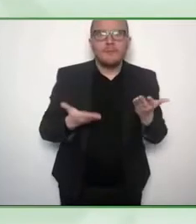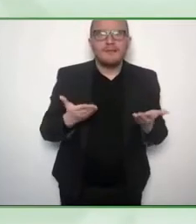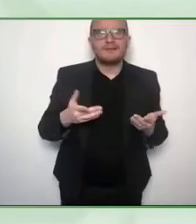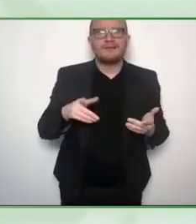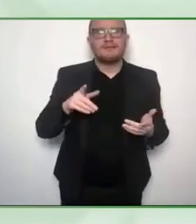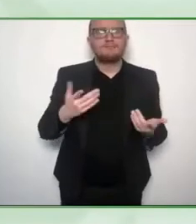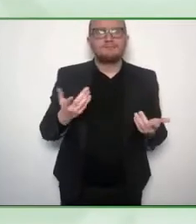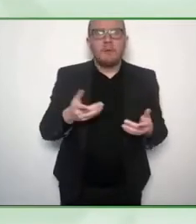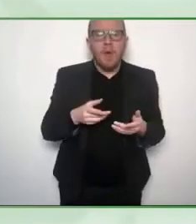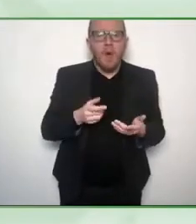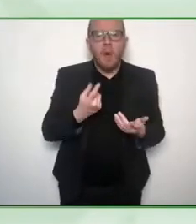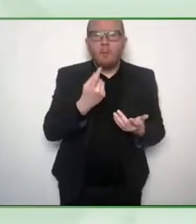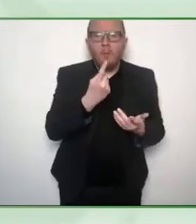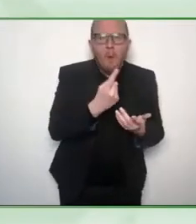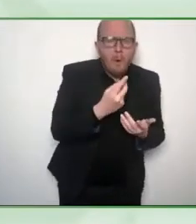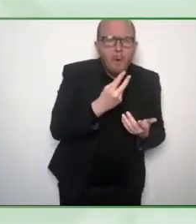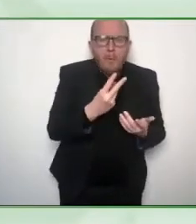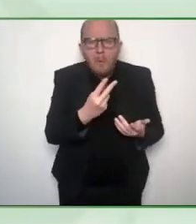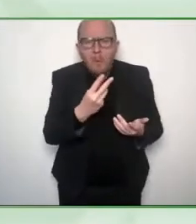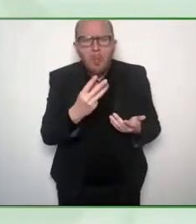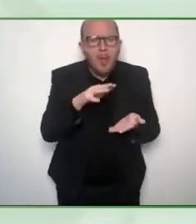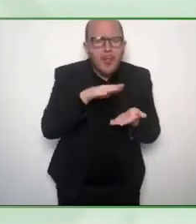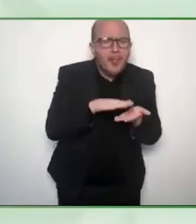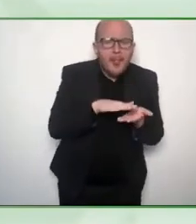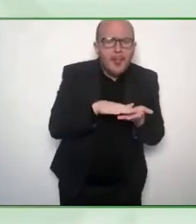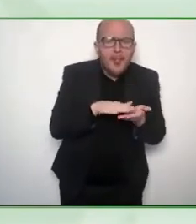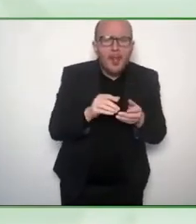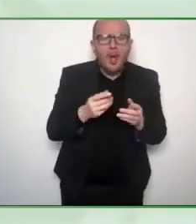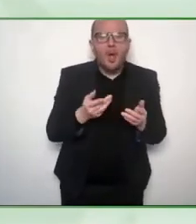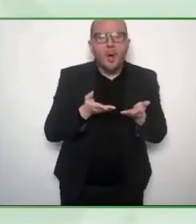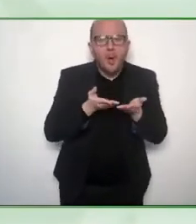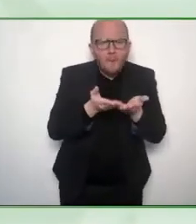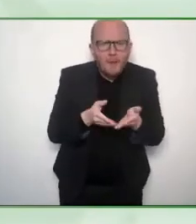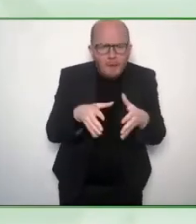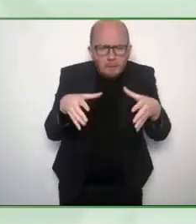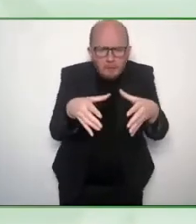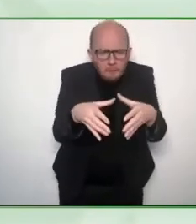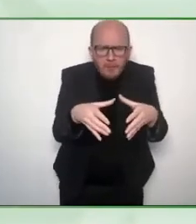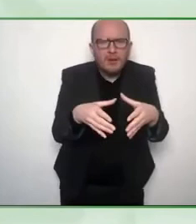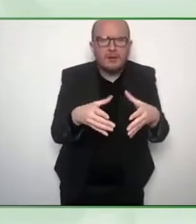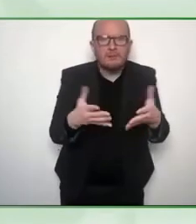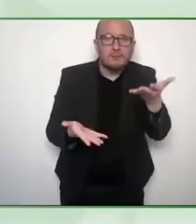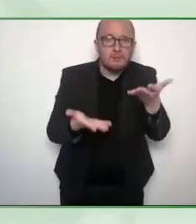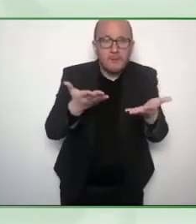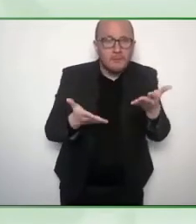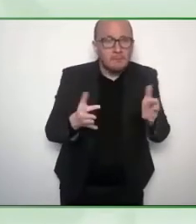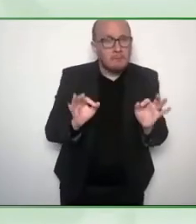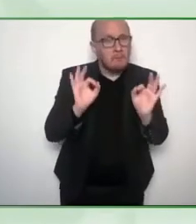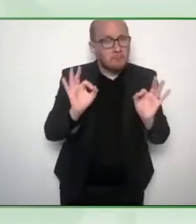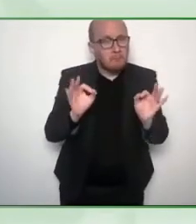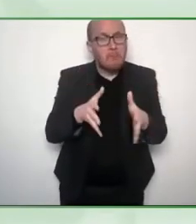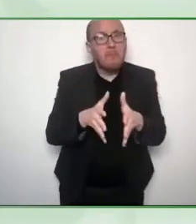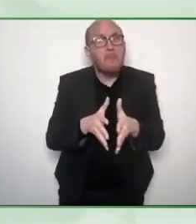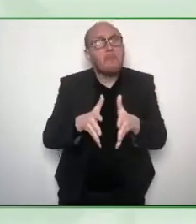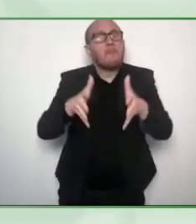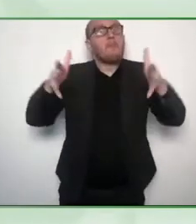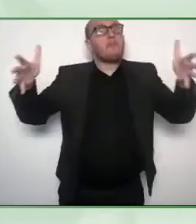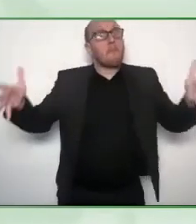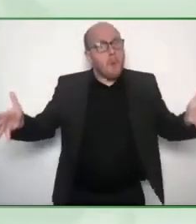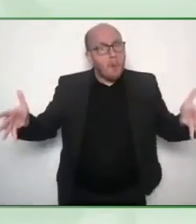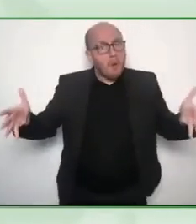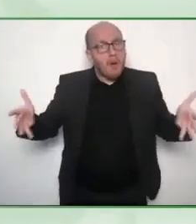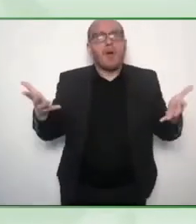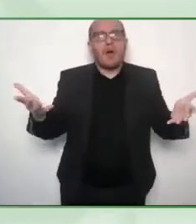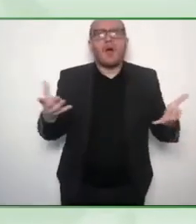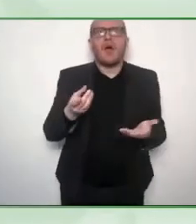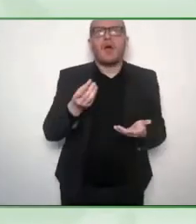mainstream a solution and a feature, the cost by default goes down and everyone gets impacted